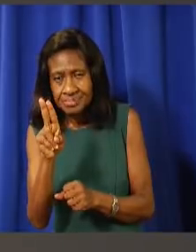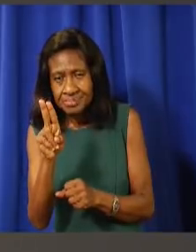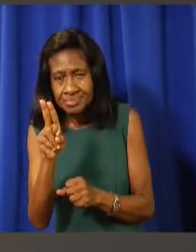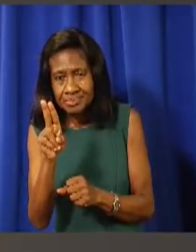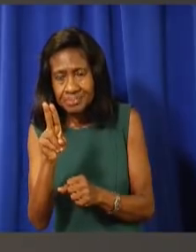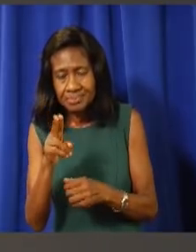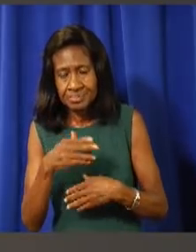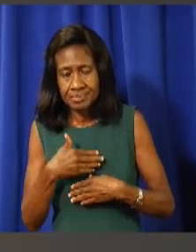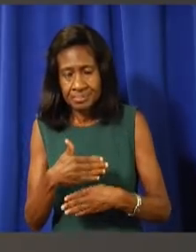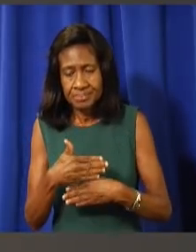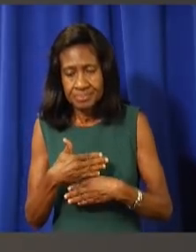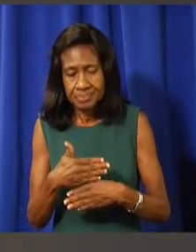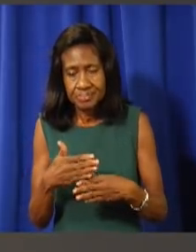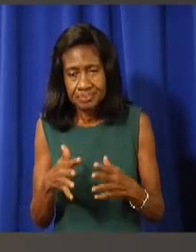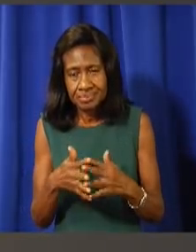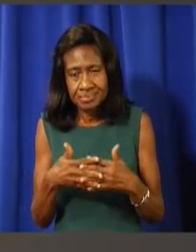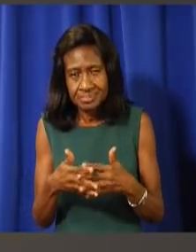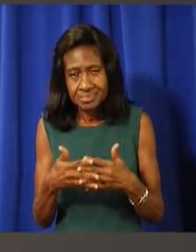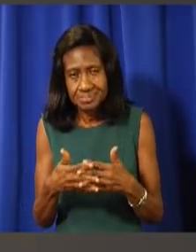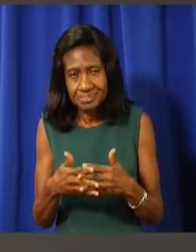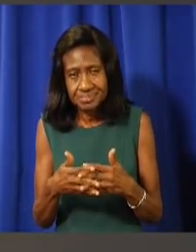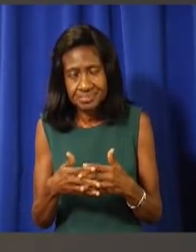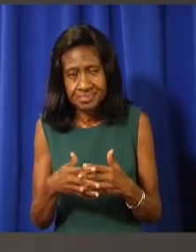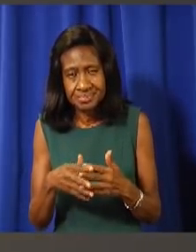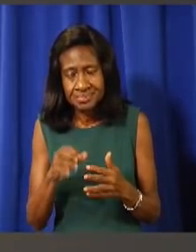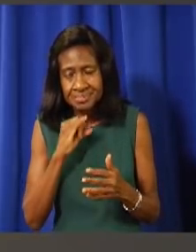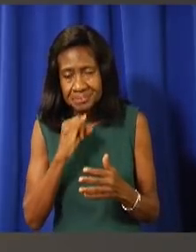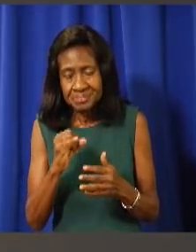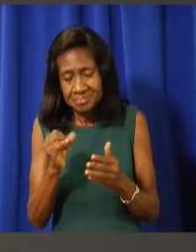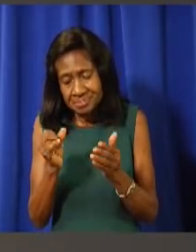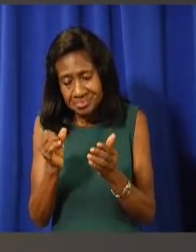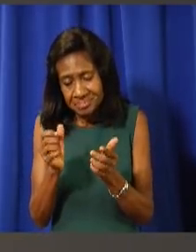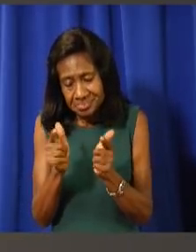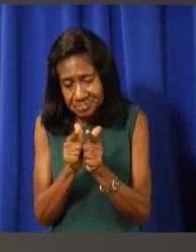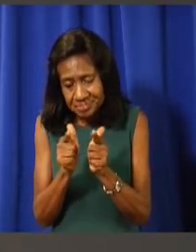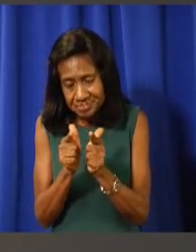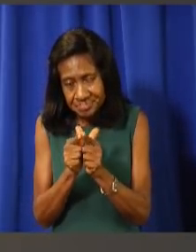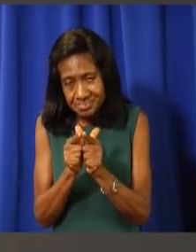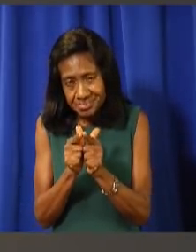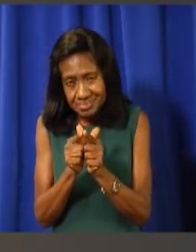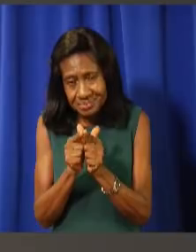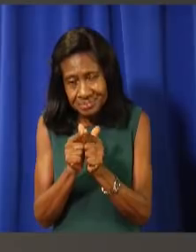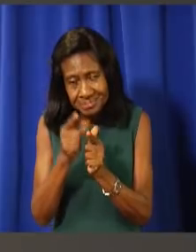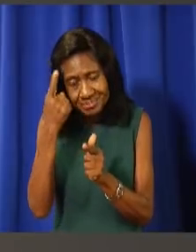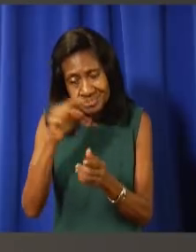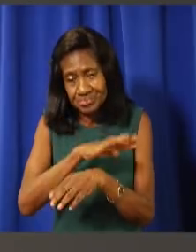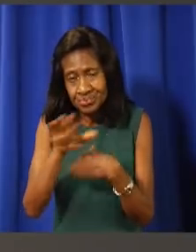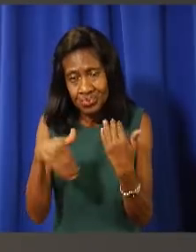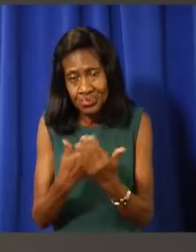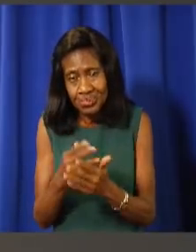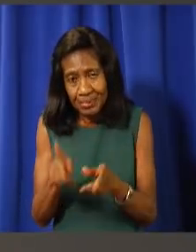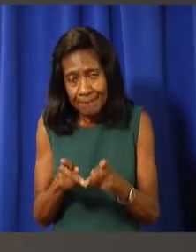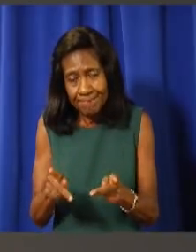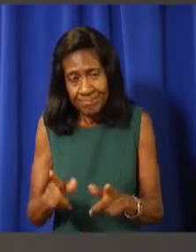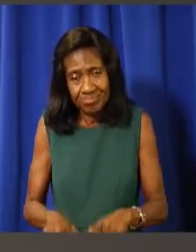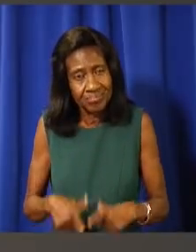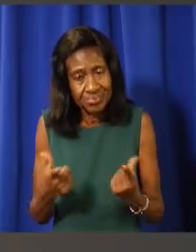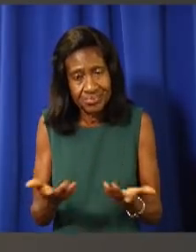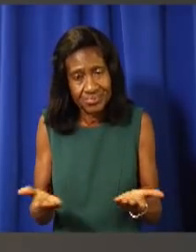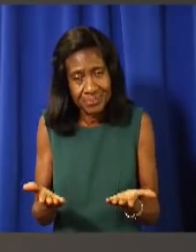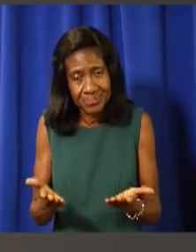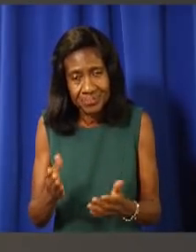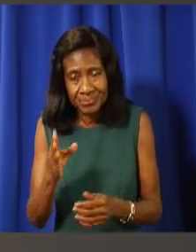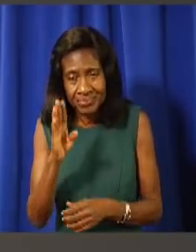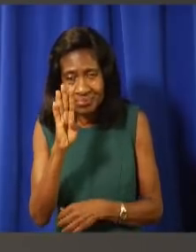of the Cayman Islands population, whether we're talking about 70,000 or 60,000, 42 percent,